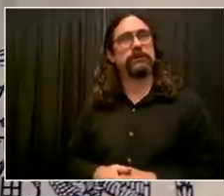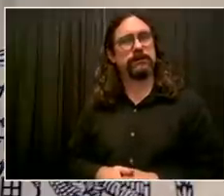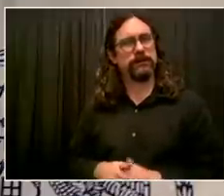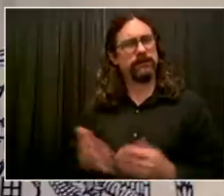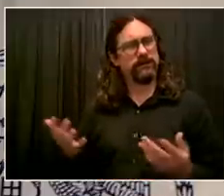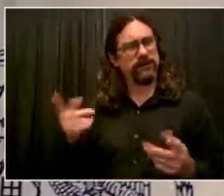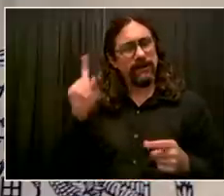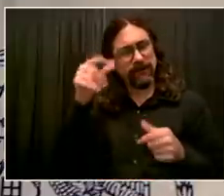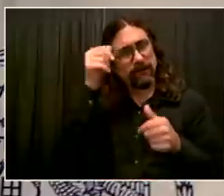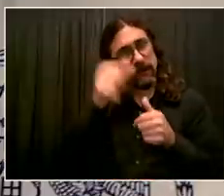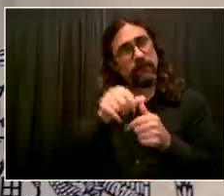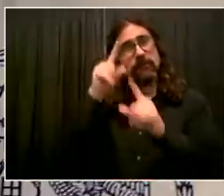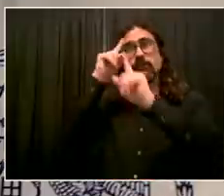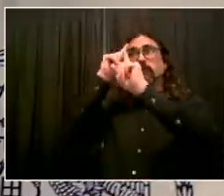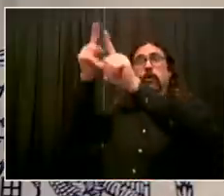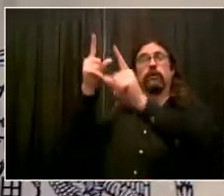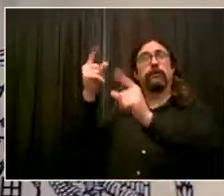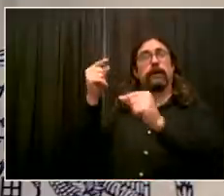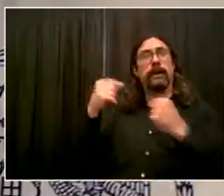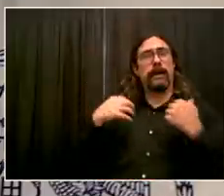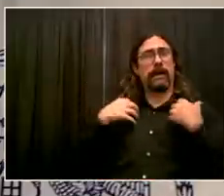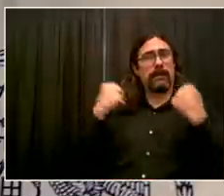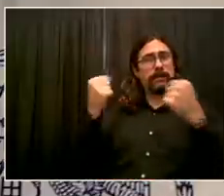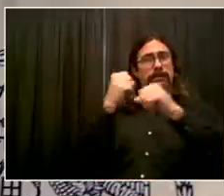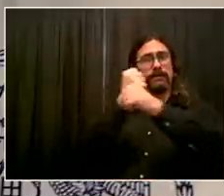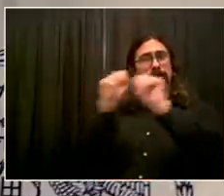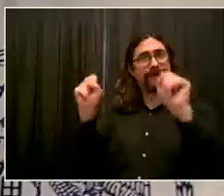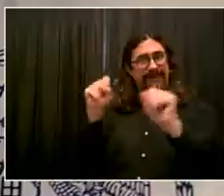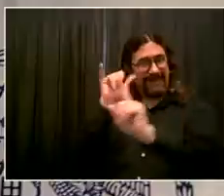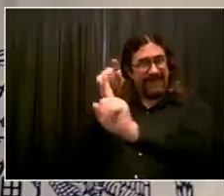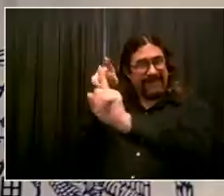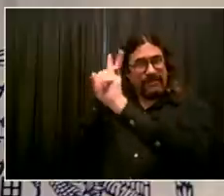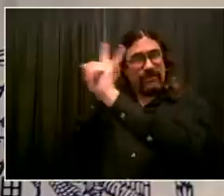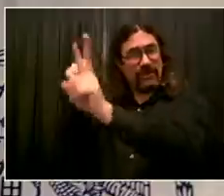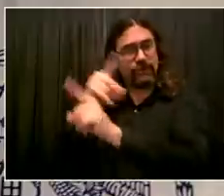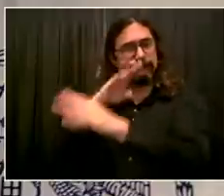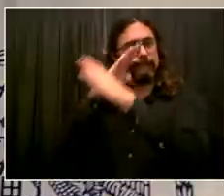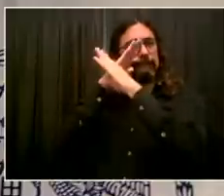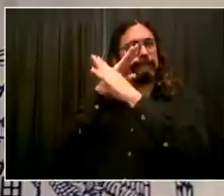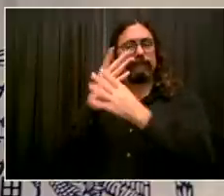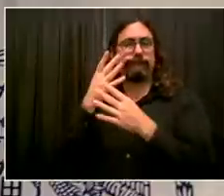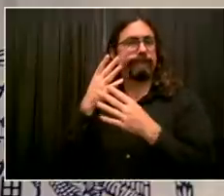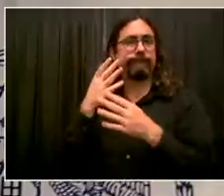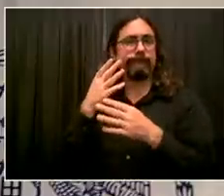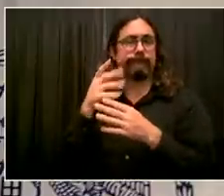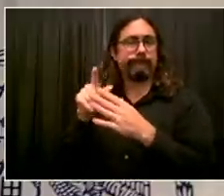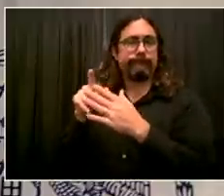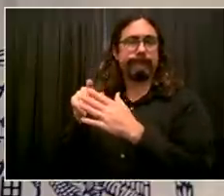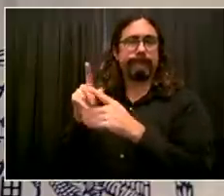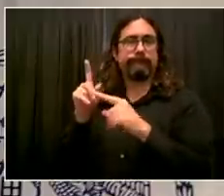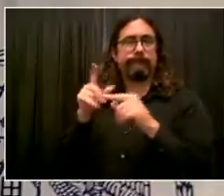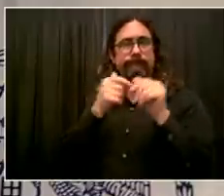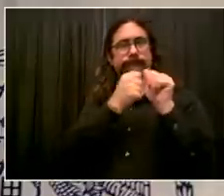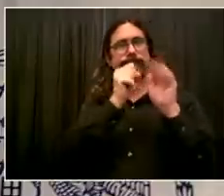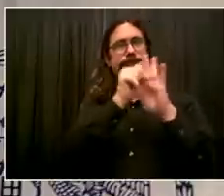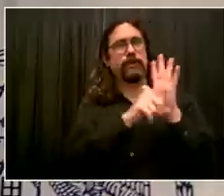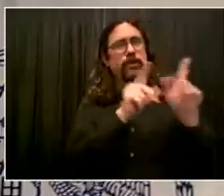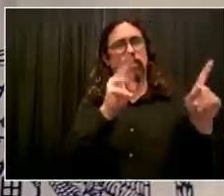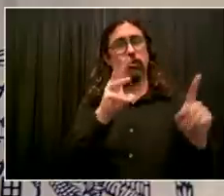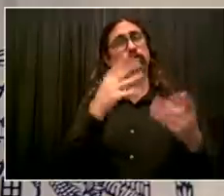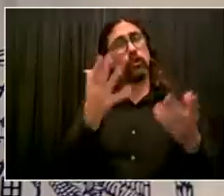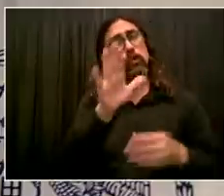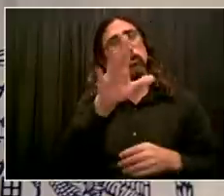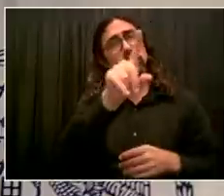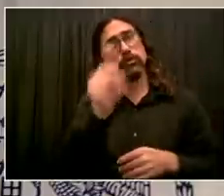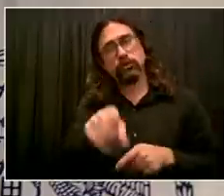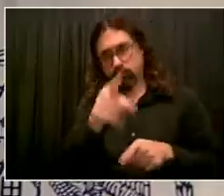exactly right. We should, thank you. I will always comment and compliment when media raise things that we in public service need to know